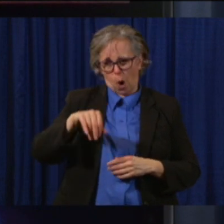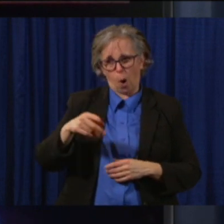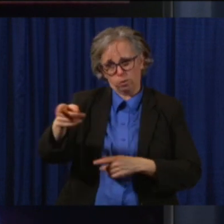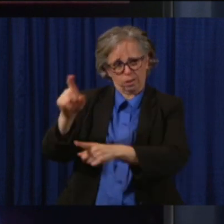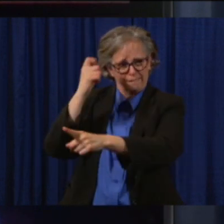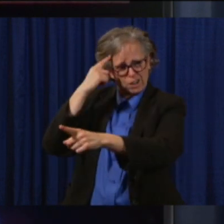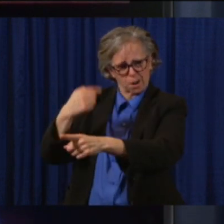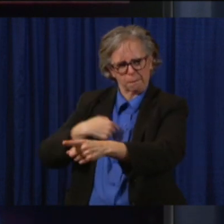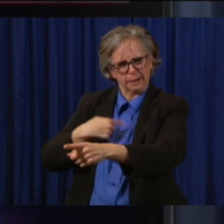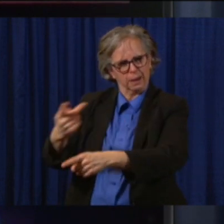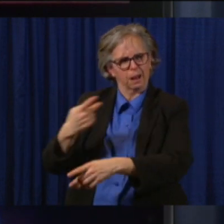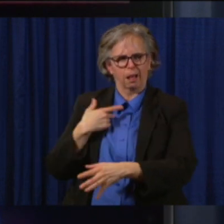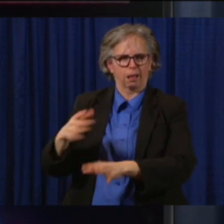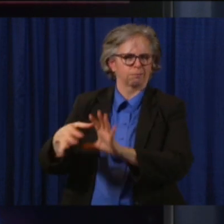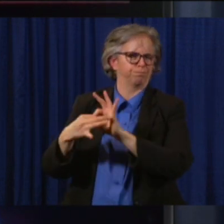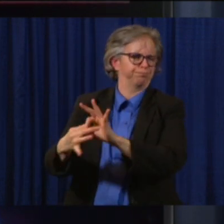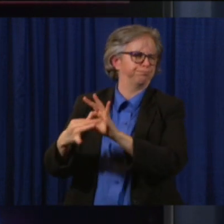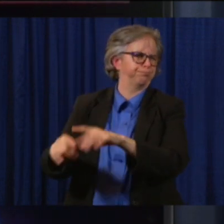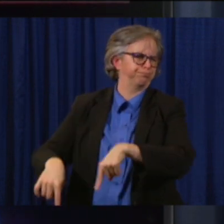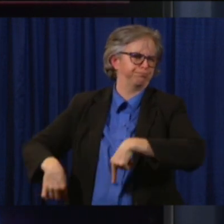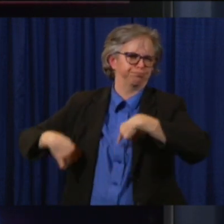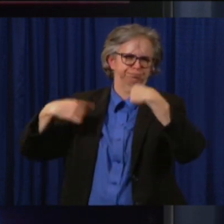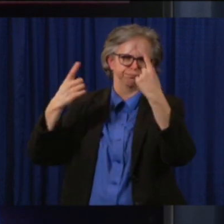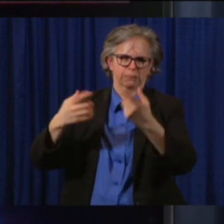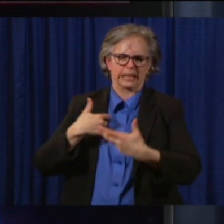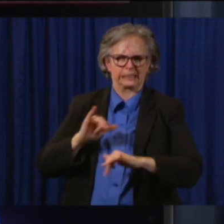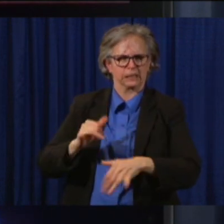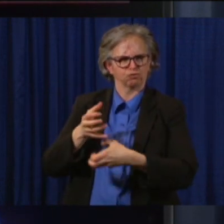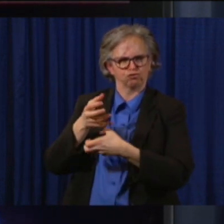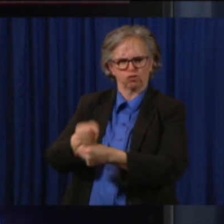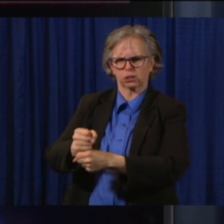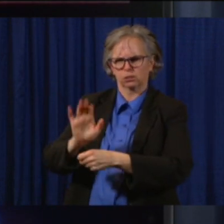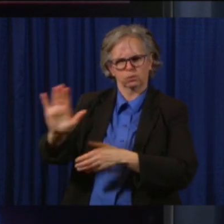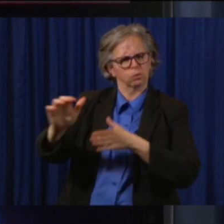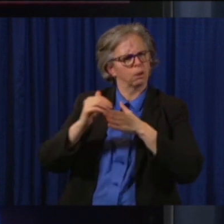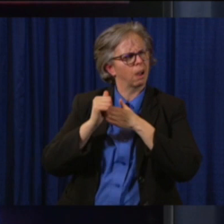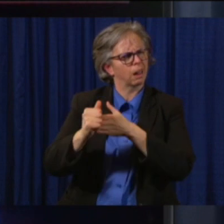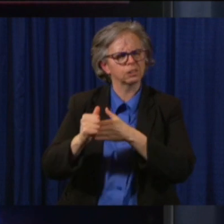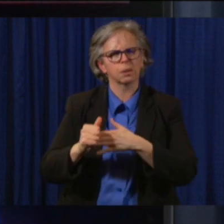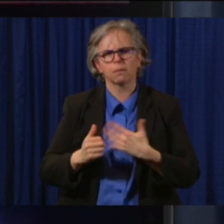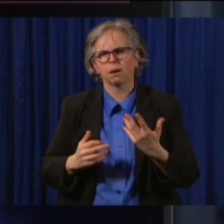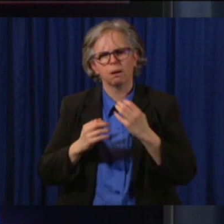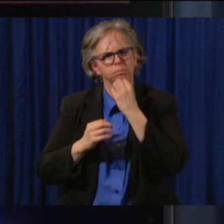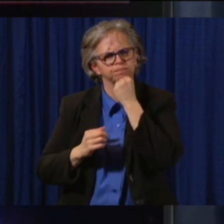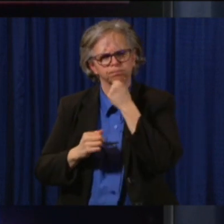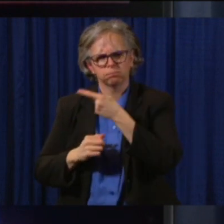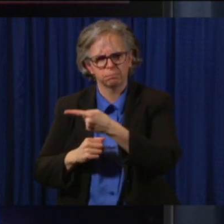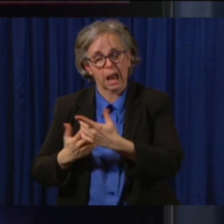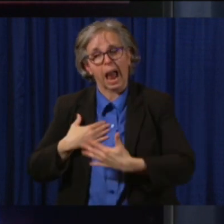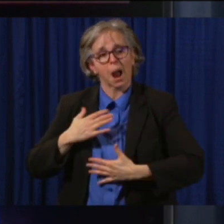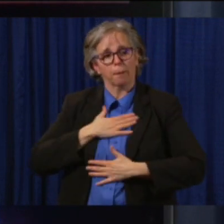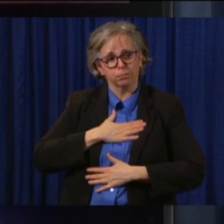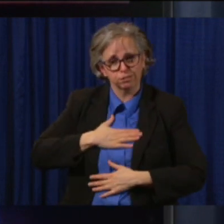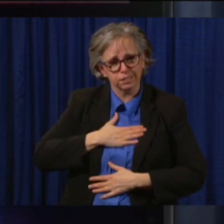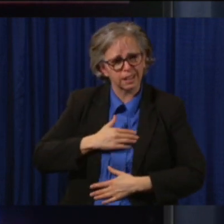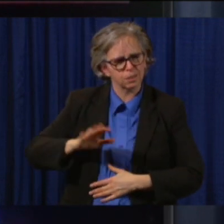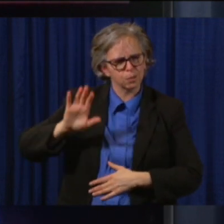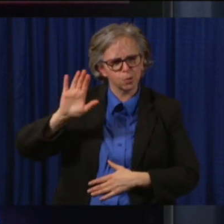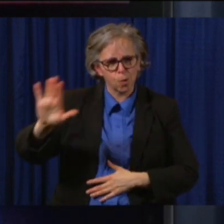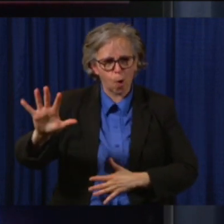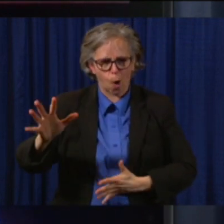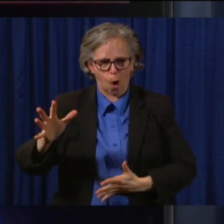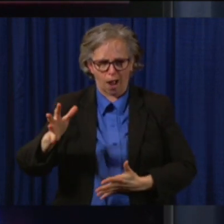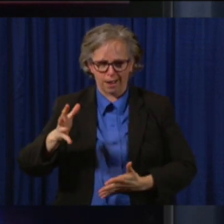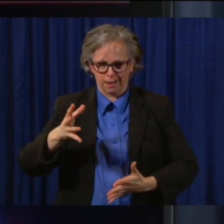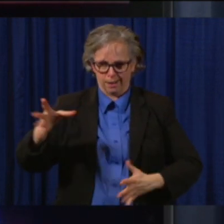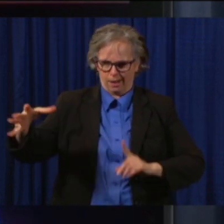trust your leadership, that I appreciate your appointment of myself to the minority health